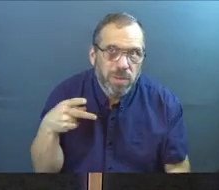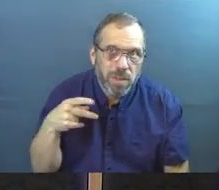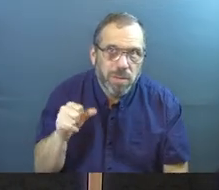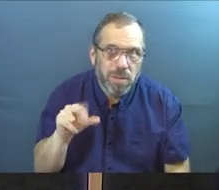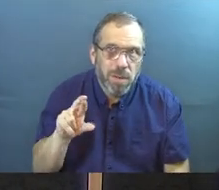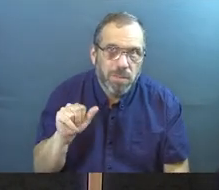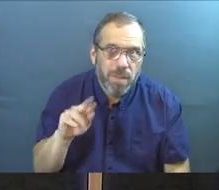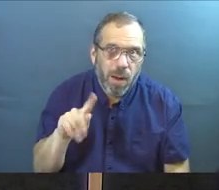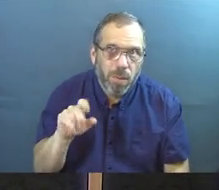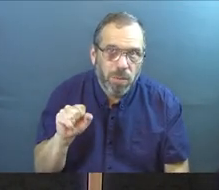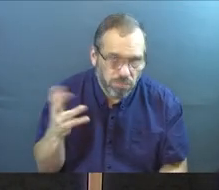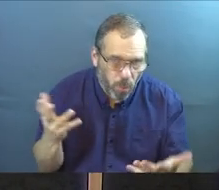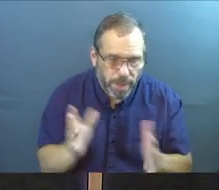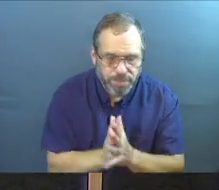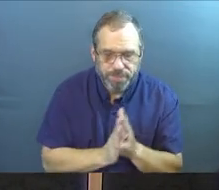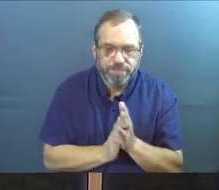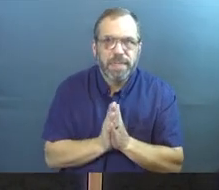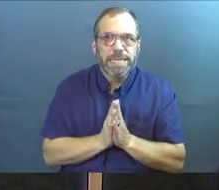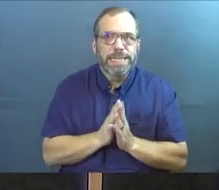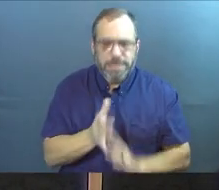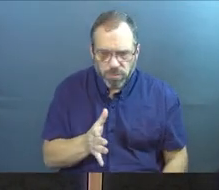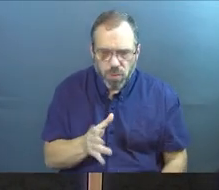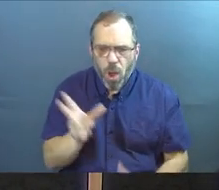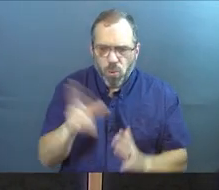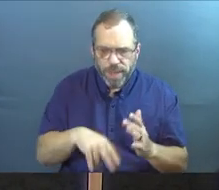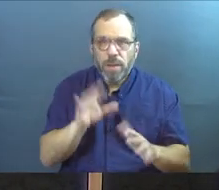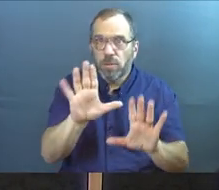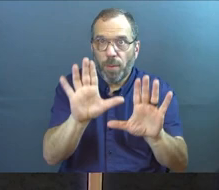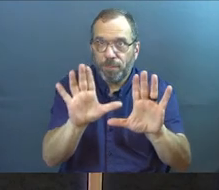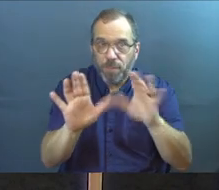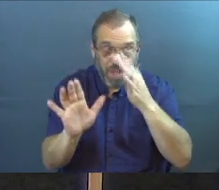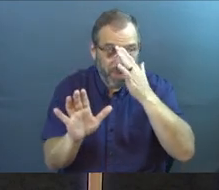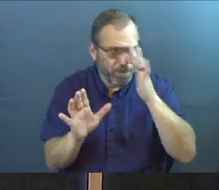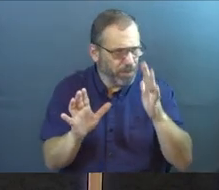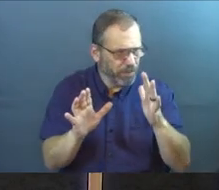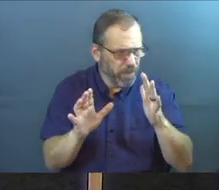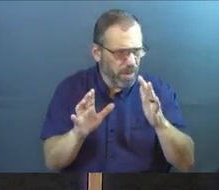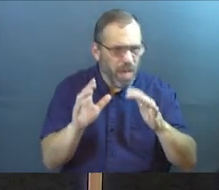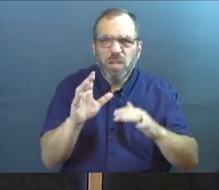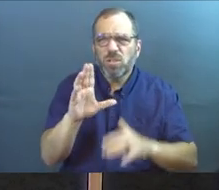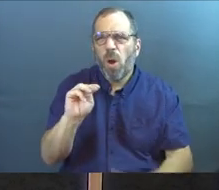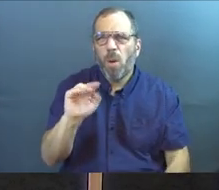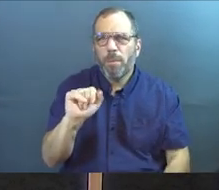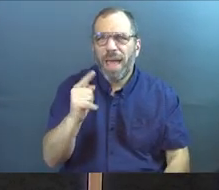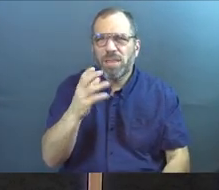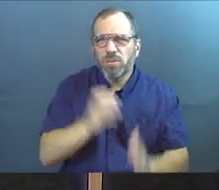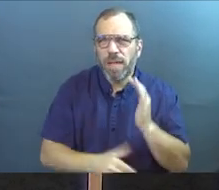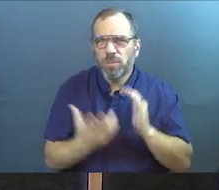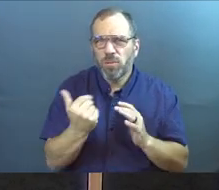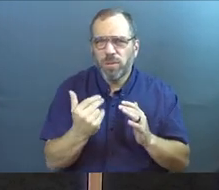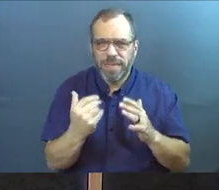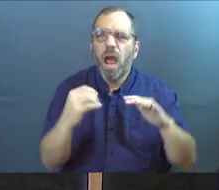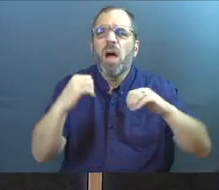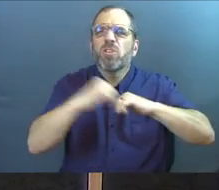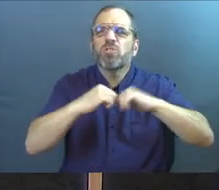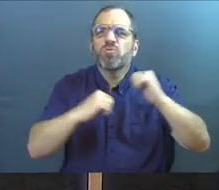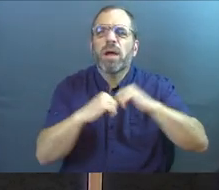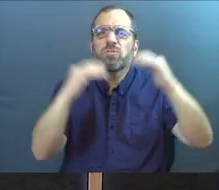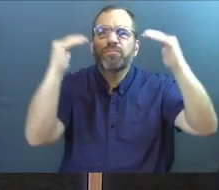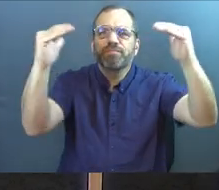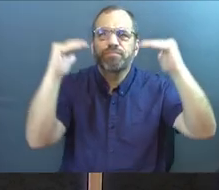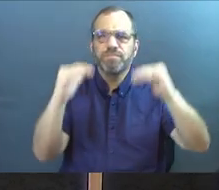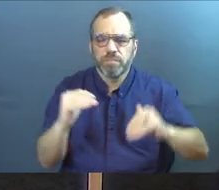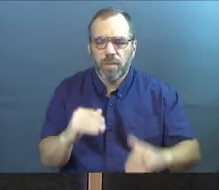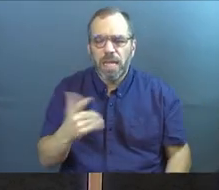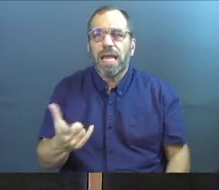strategy at all. He's going to describe to us parables. So here's kind of the structure of Matthew chapter 13, at least the part that we're going to read